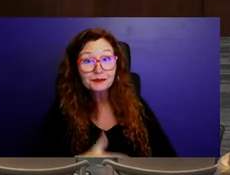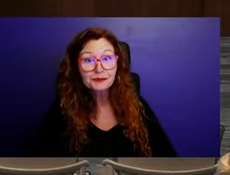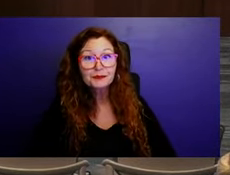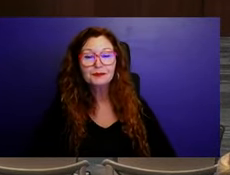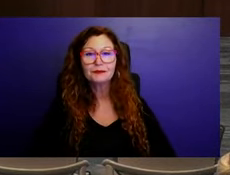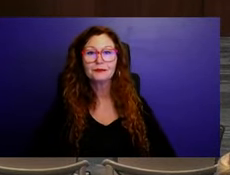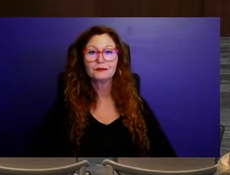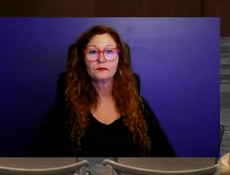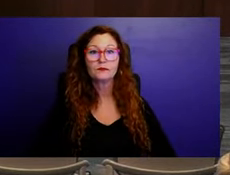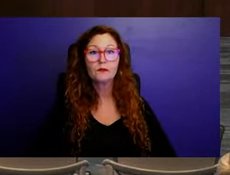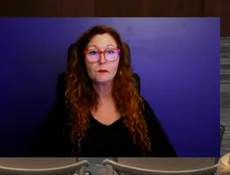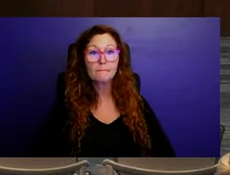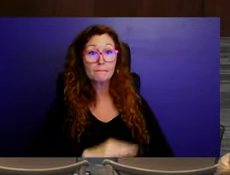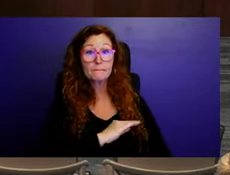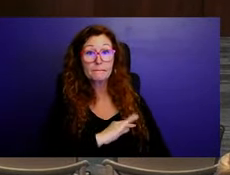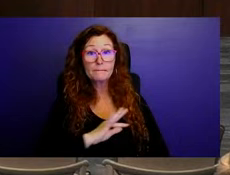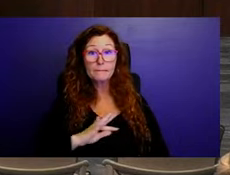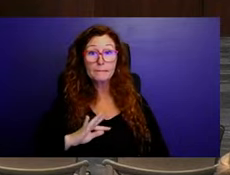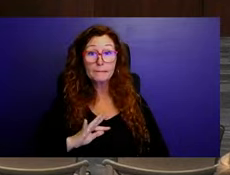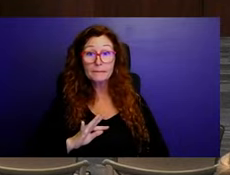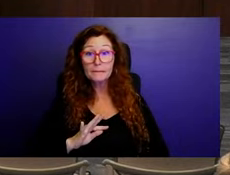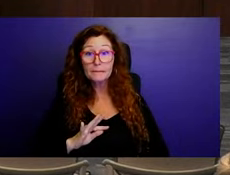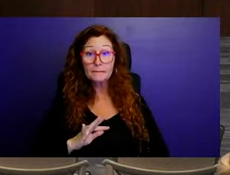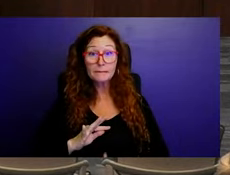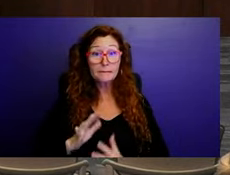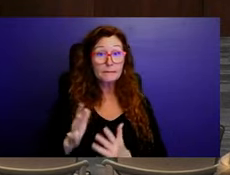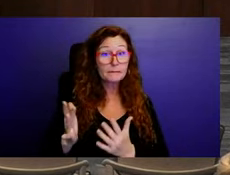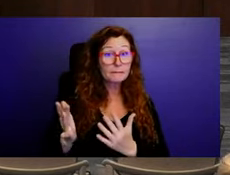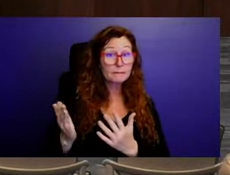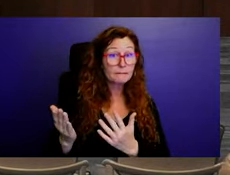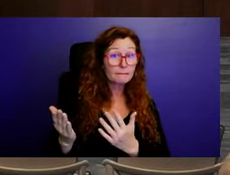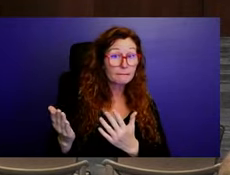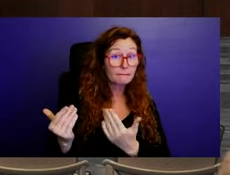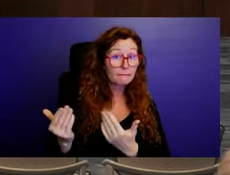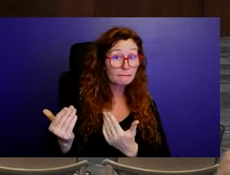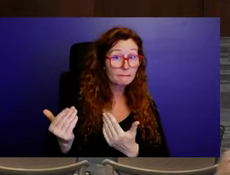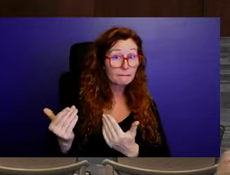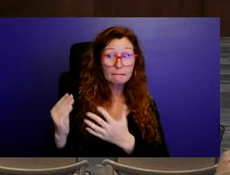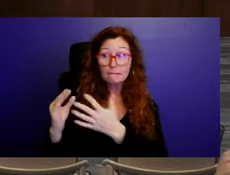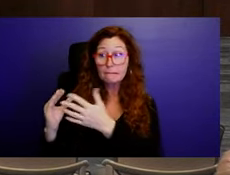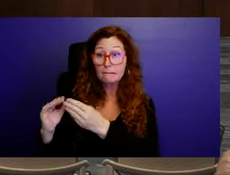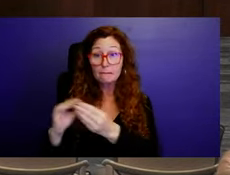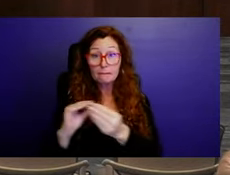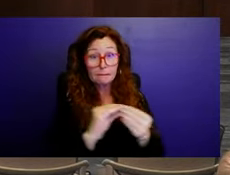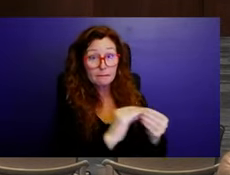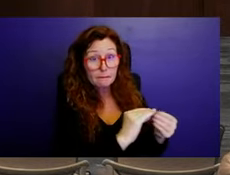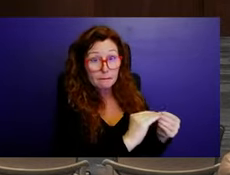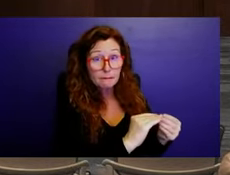before we entertain questions. And also, of course, from the public. All right.